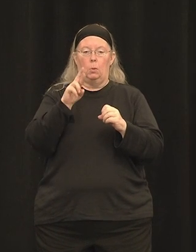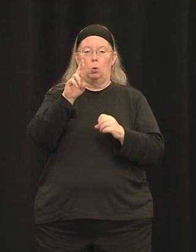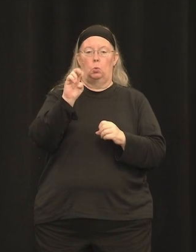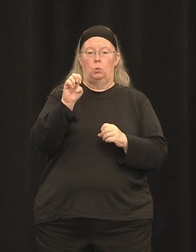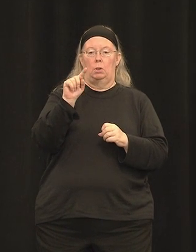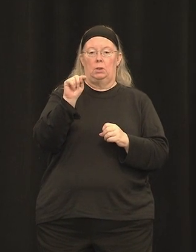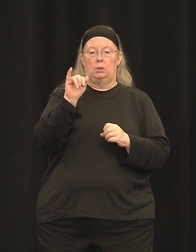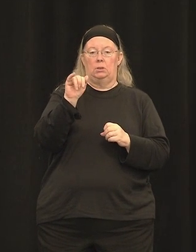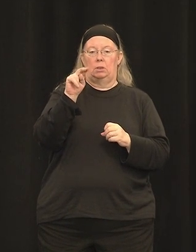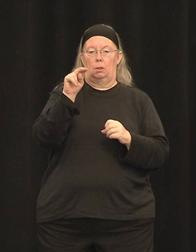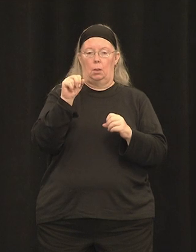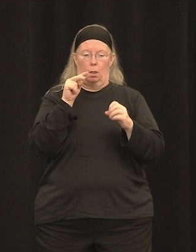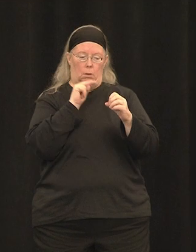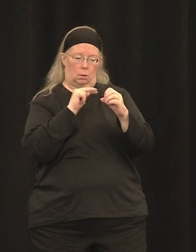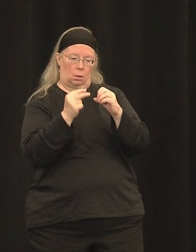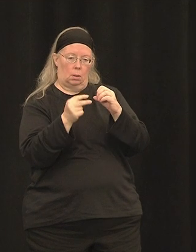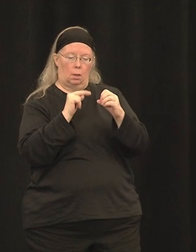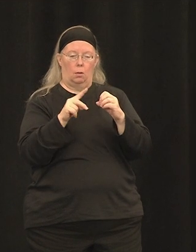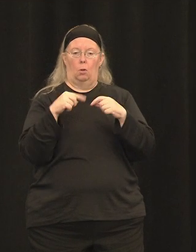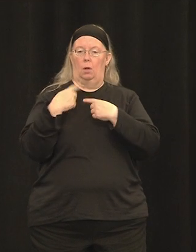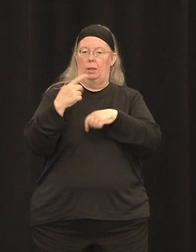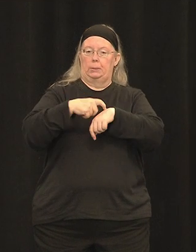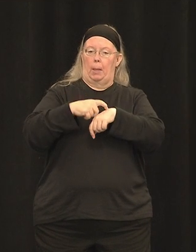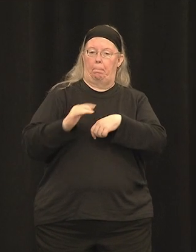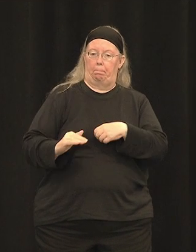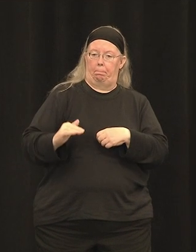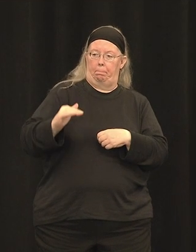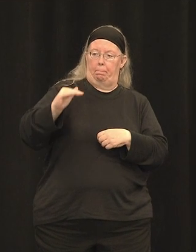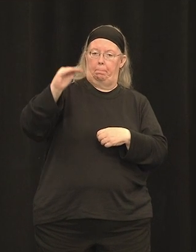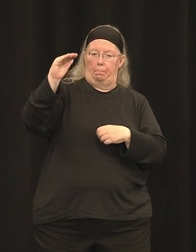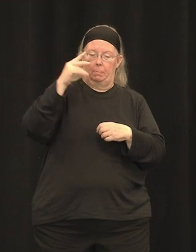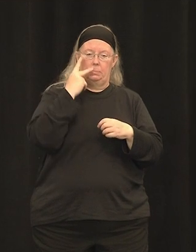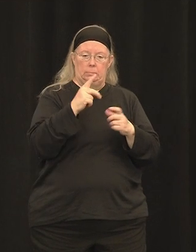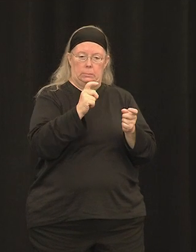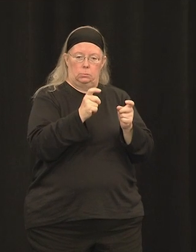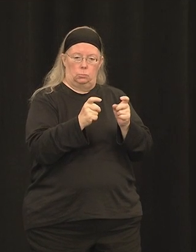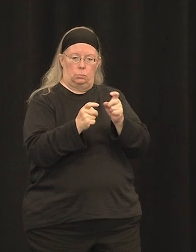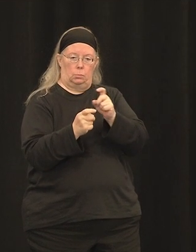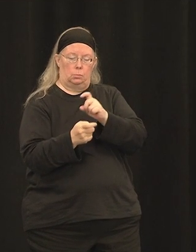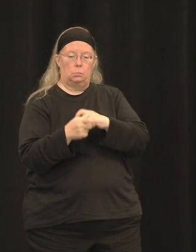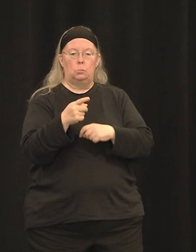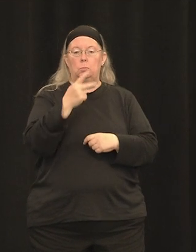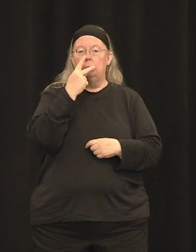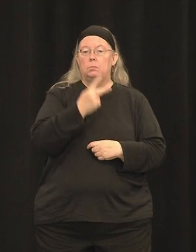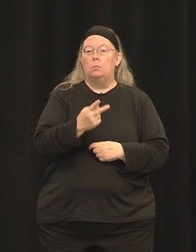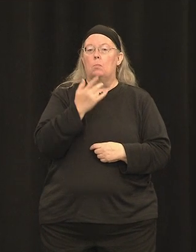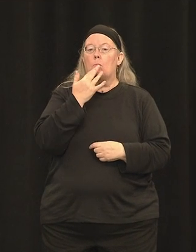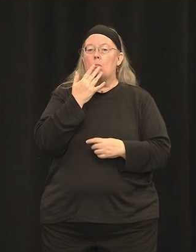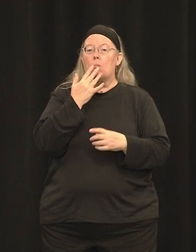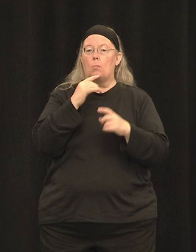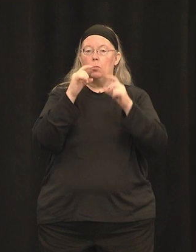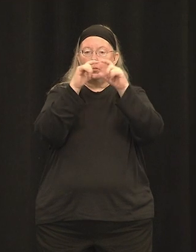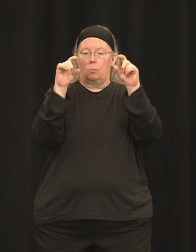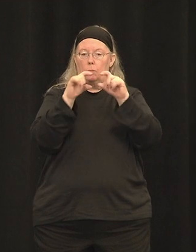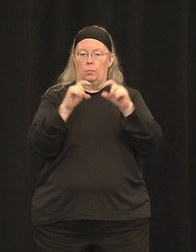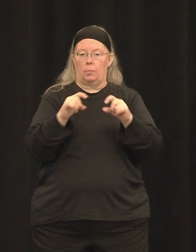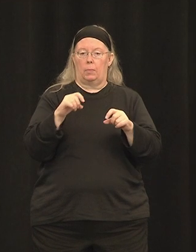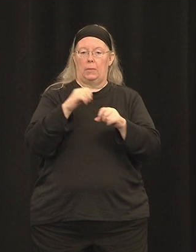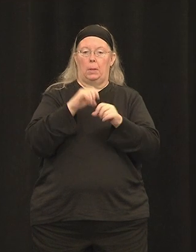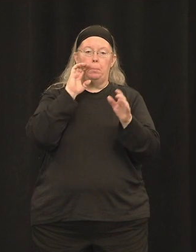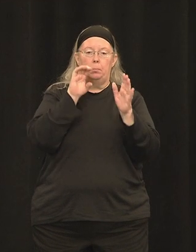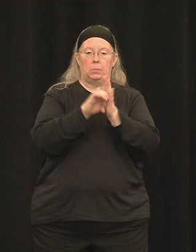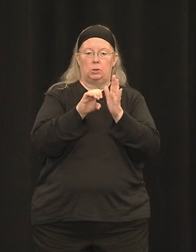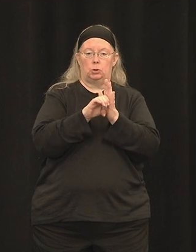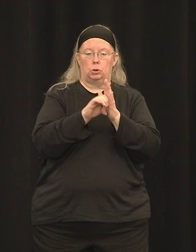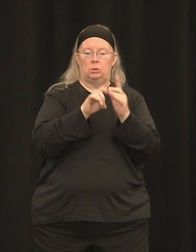what we've done in this image here is color-coded the photoreceptors in shades of blue. And up top is a normal patient's